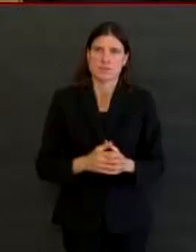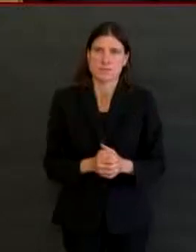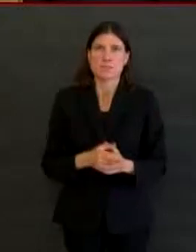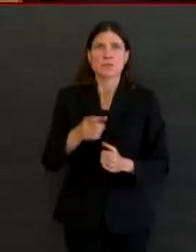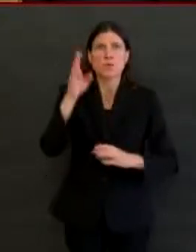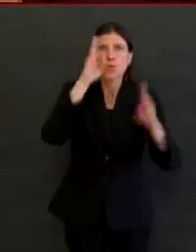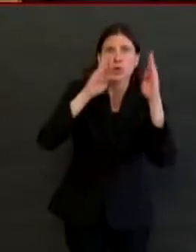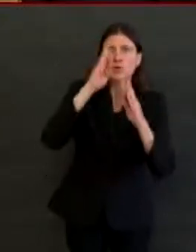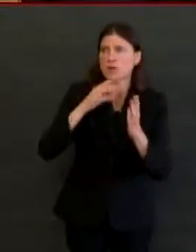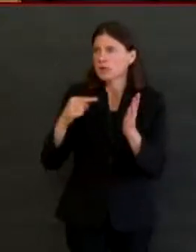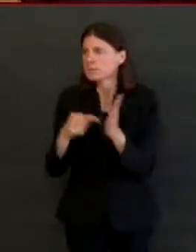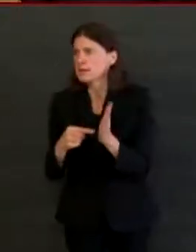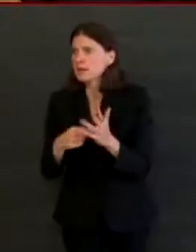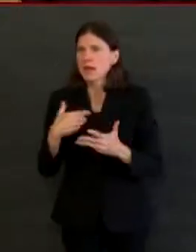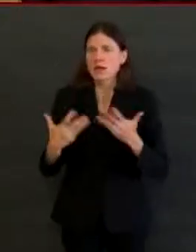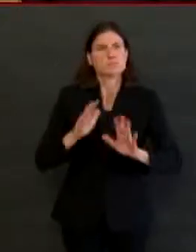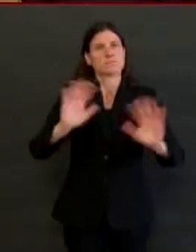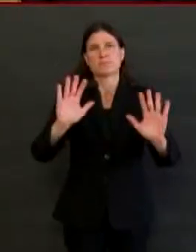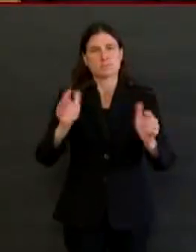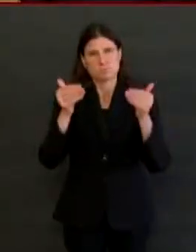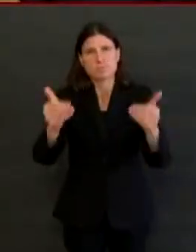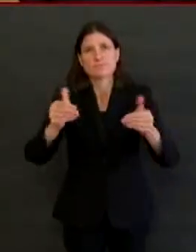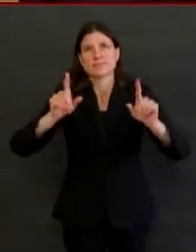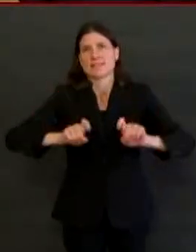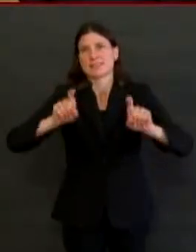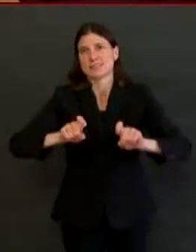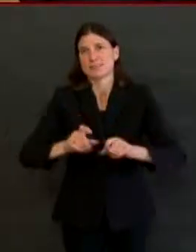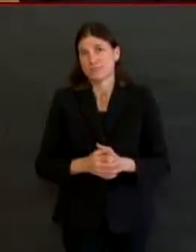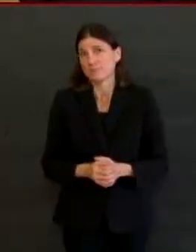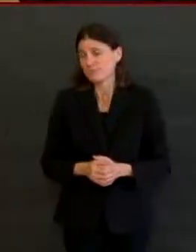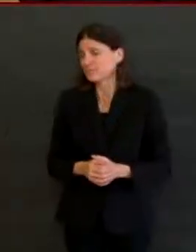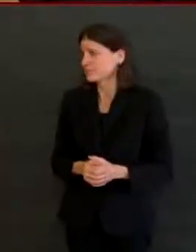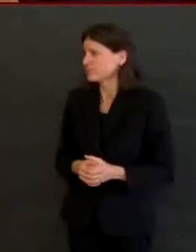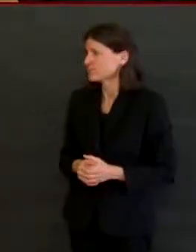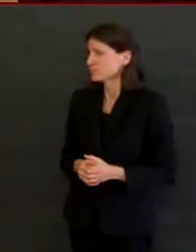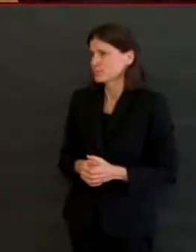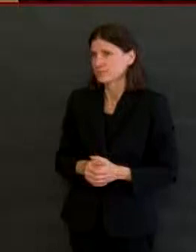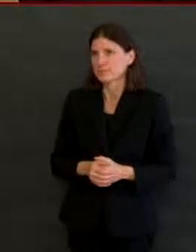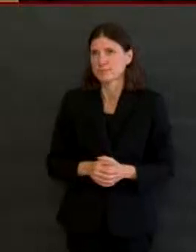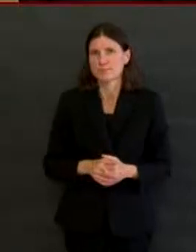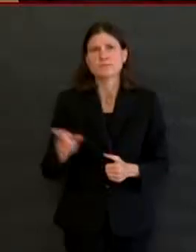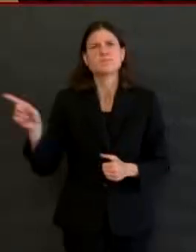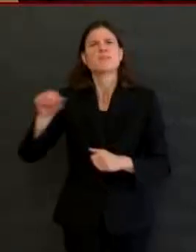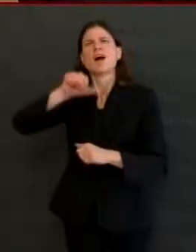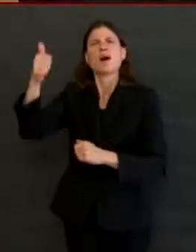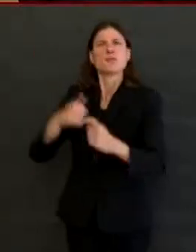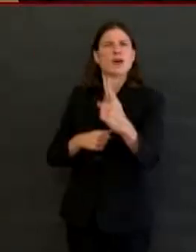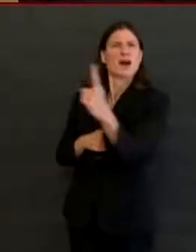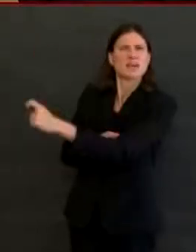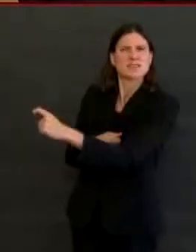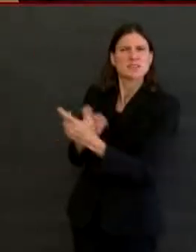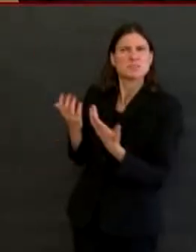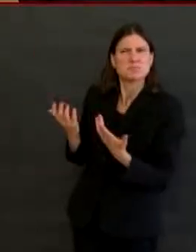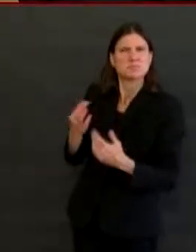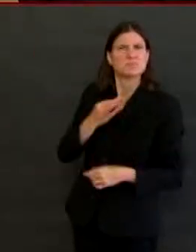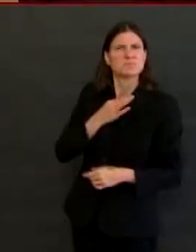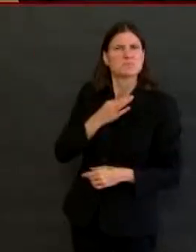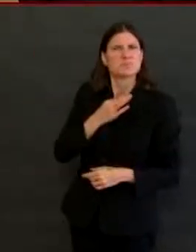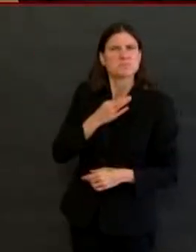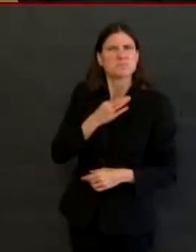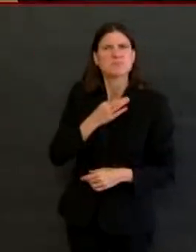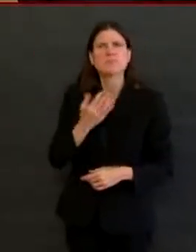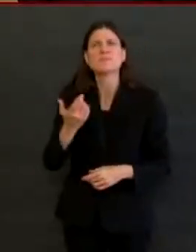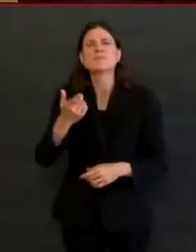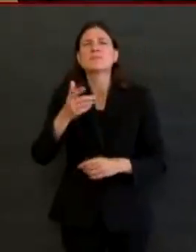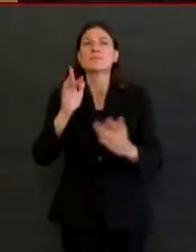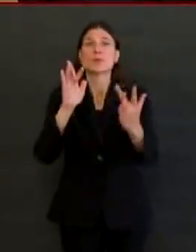Next question is from Eli Sherman. How many people are currently in your contact tracing database? Is that information destroyed after 14 days?